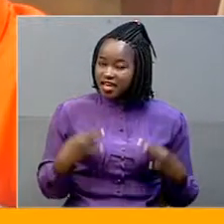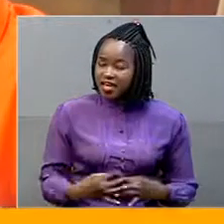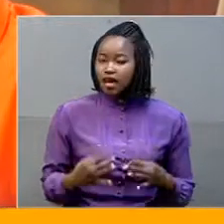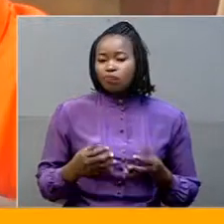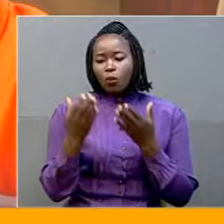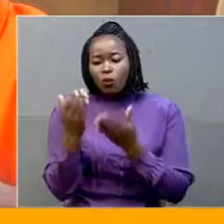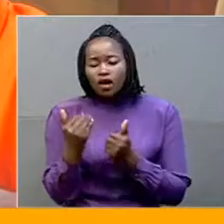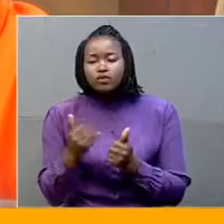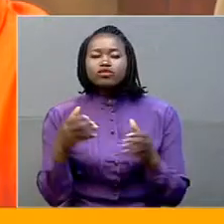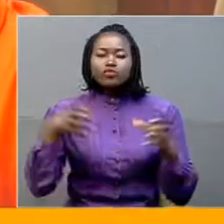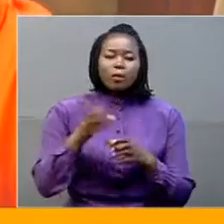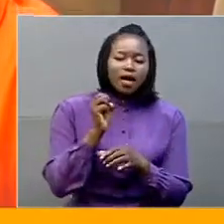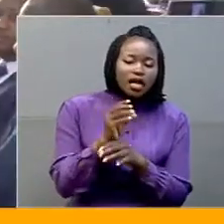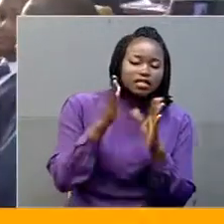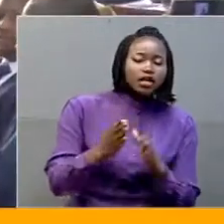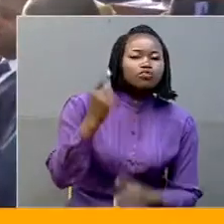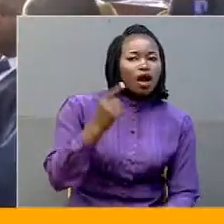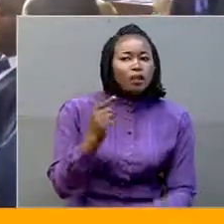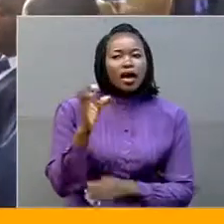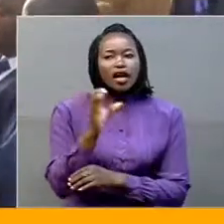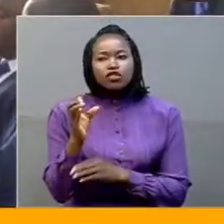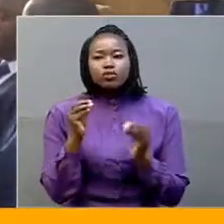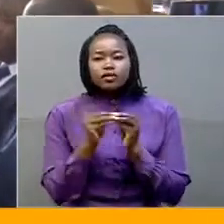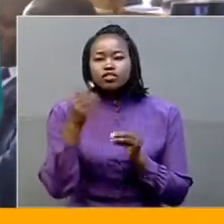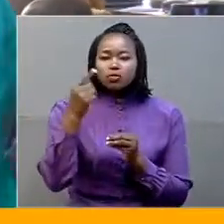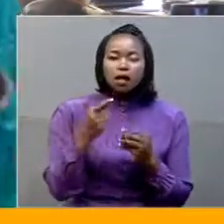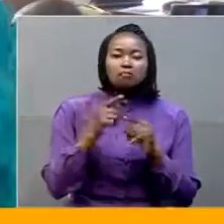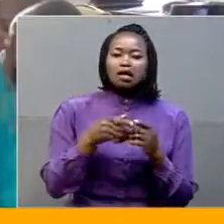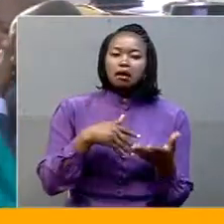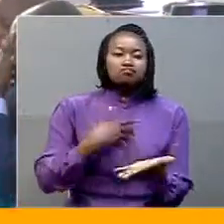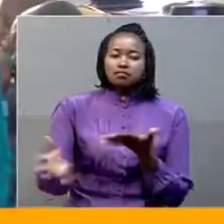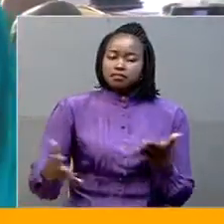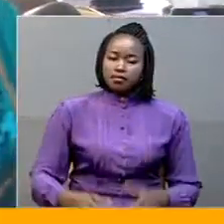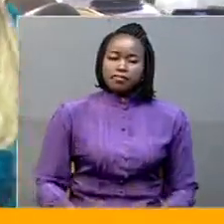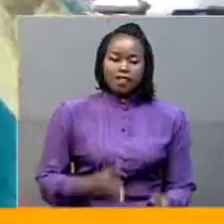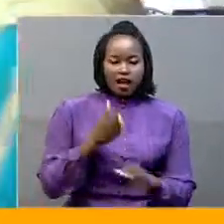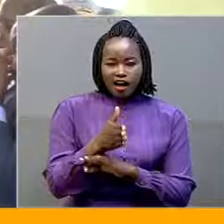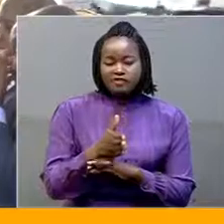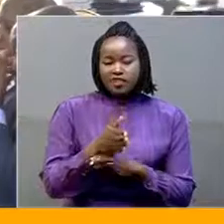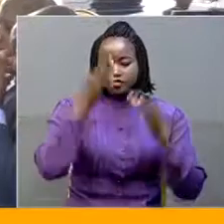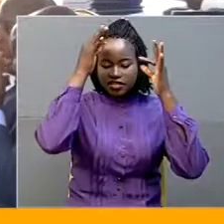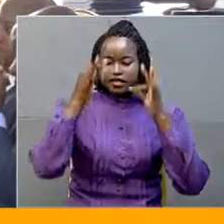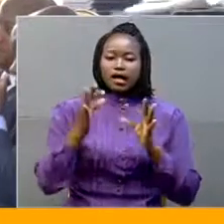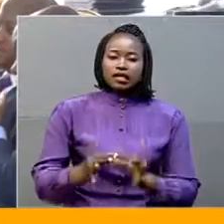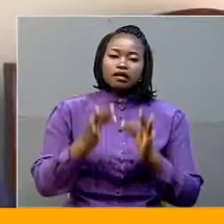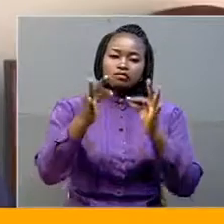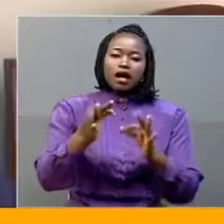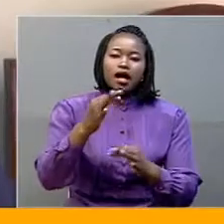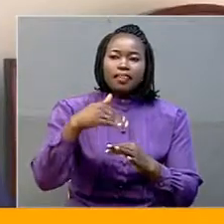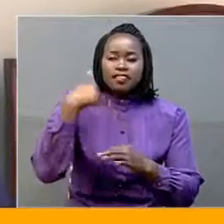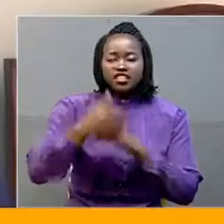to come for the council meeting to no avail until he decided to have it postponed to early next year.